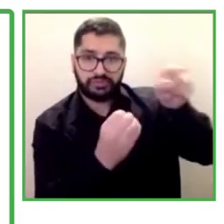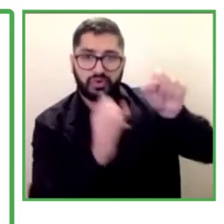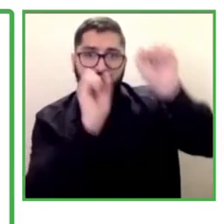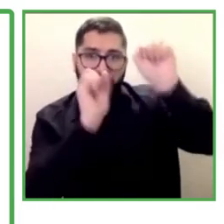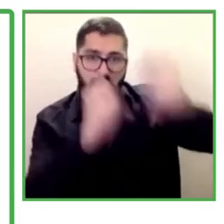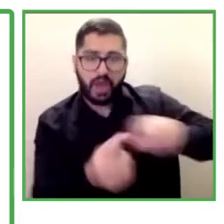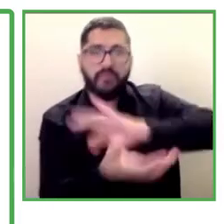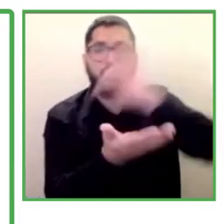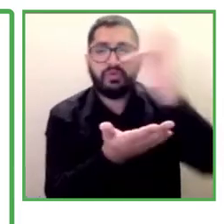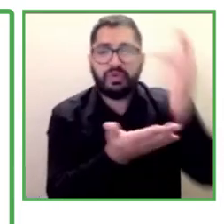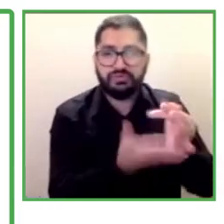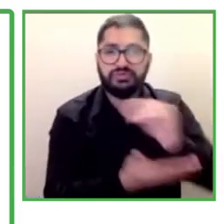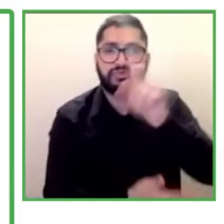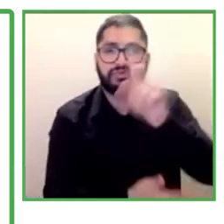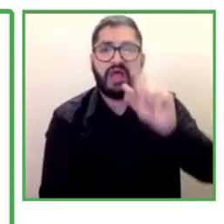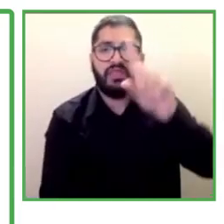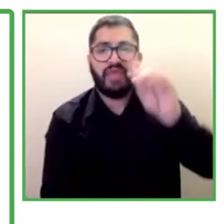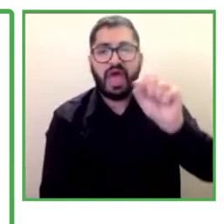among others.